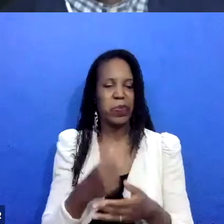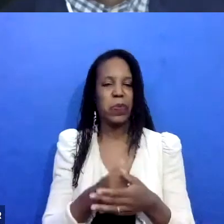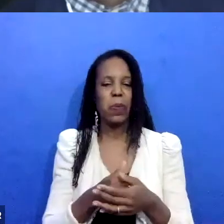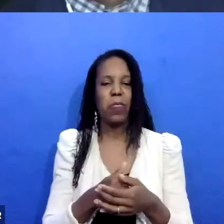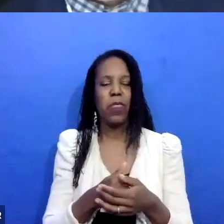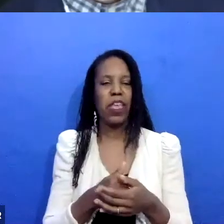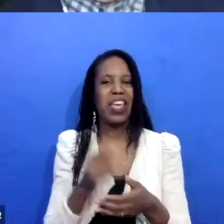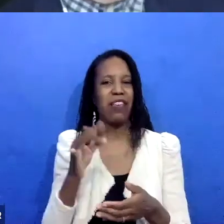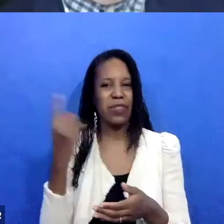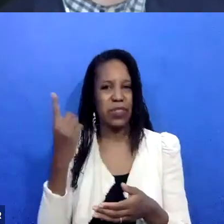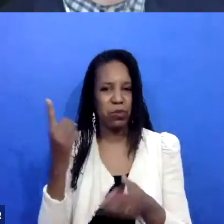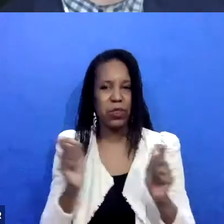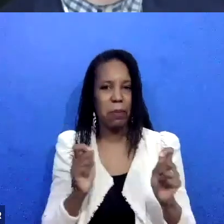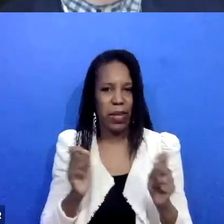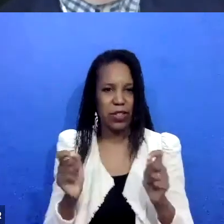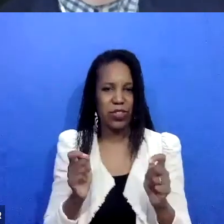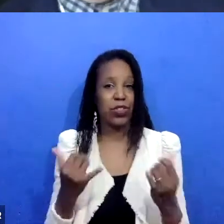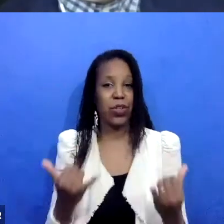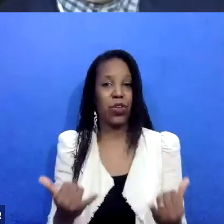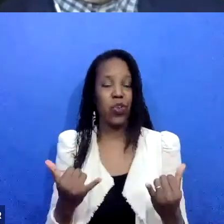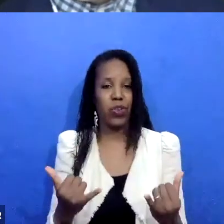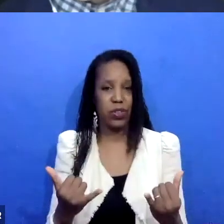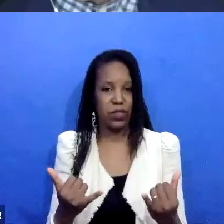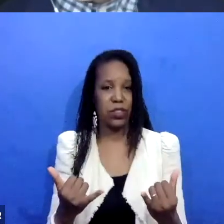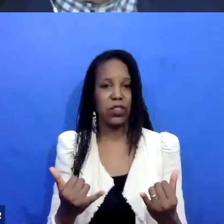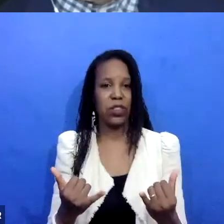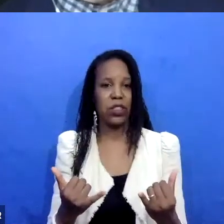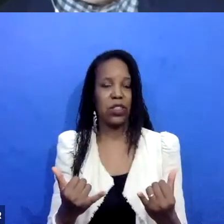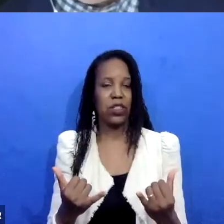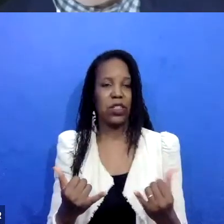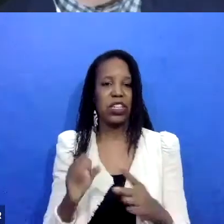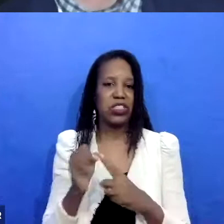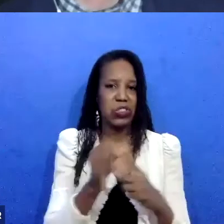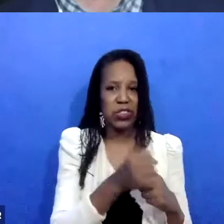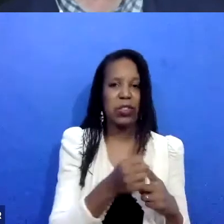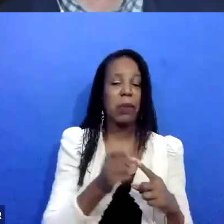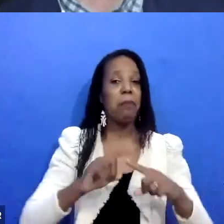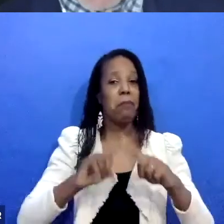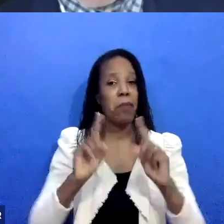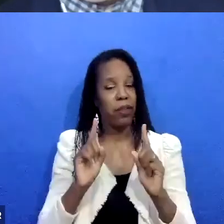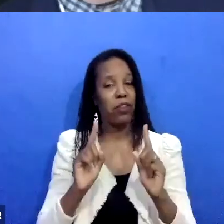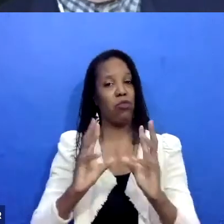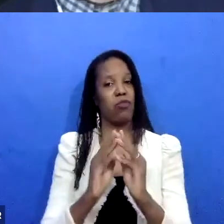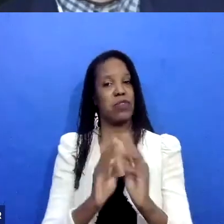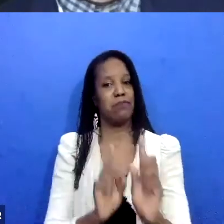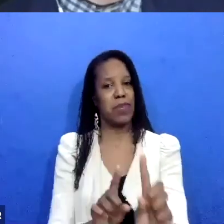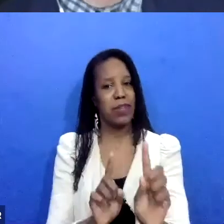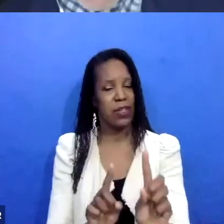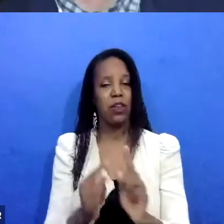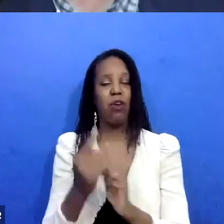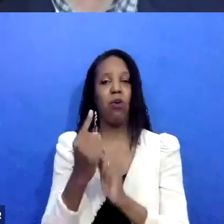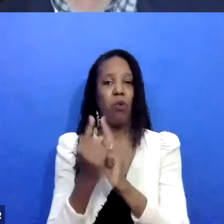condition, um, going to meetings, uh, doing one-on-one counseling, staying on medication,